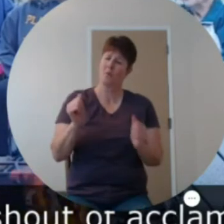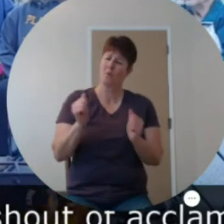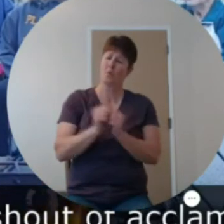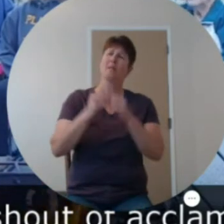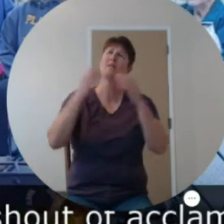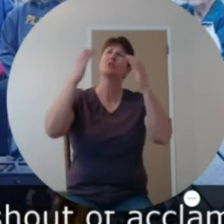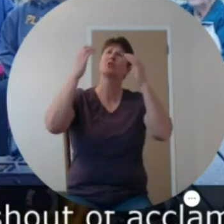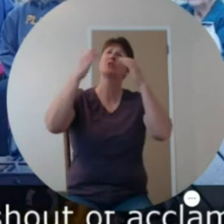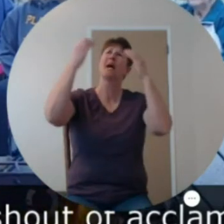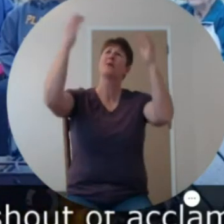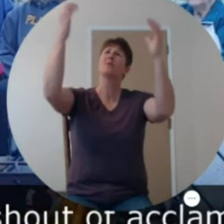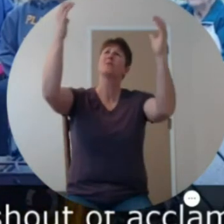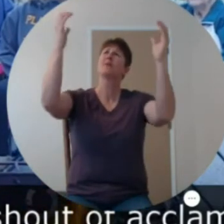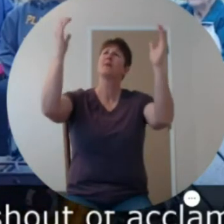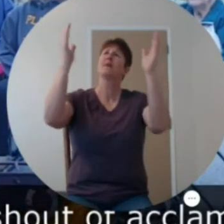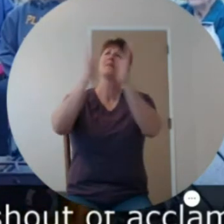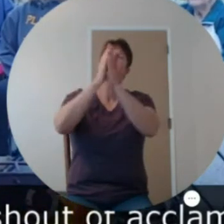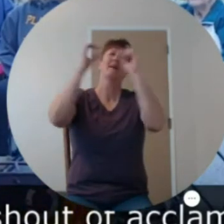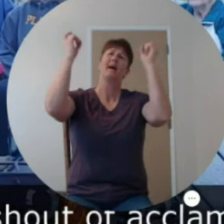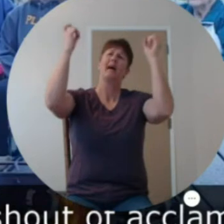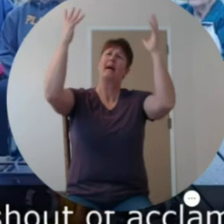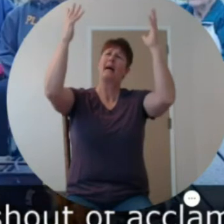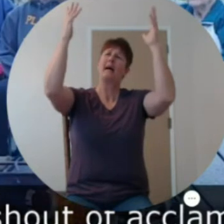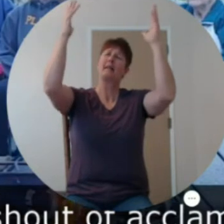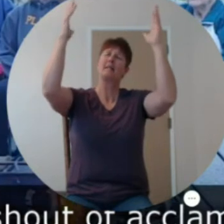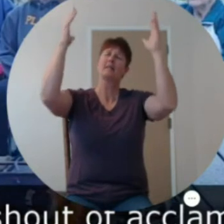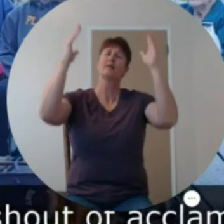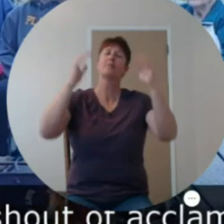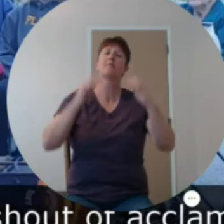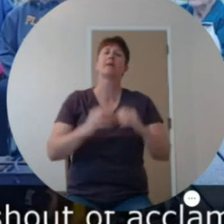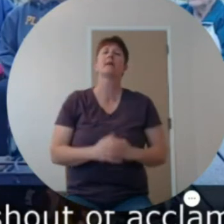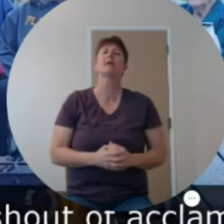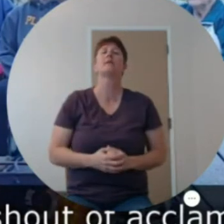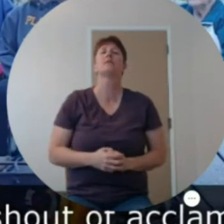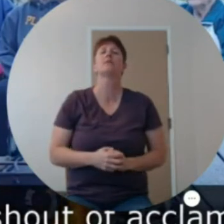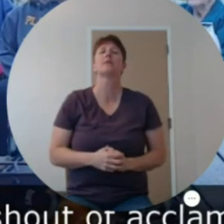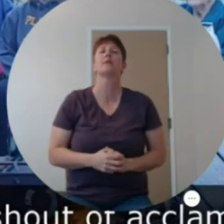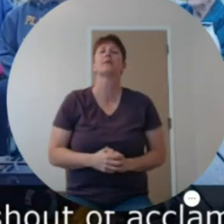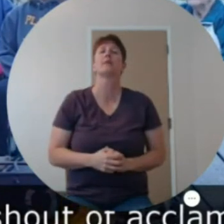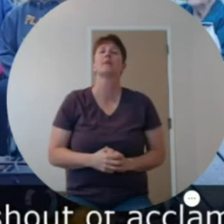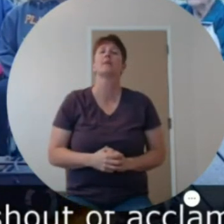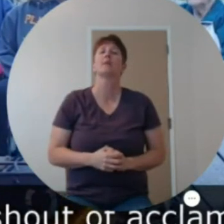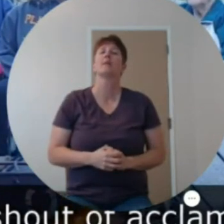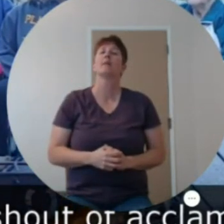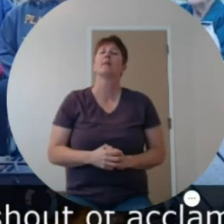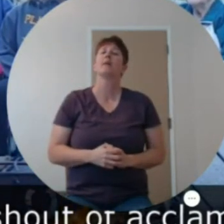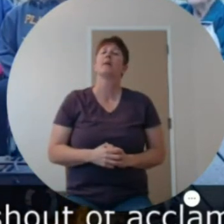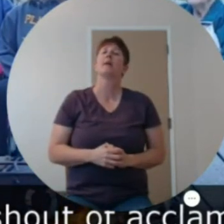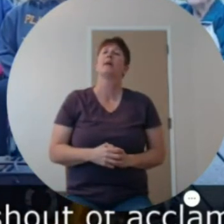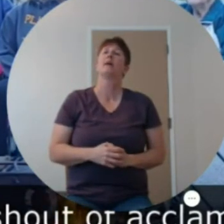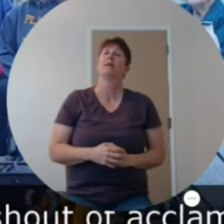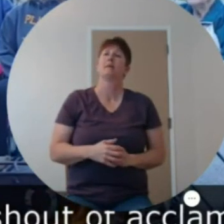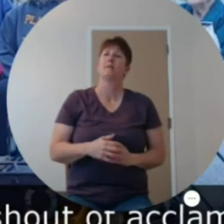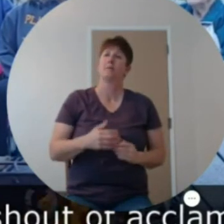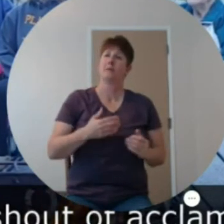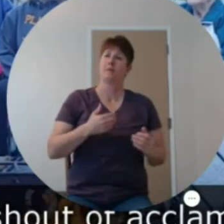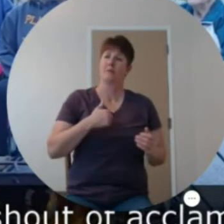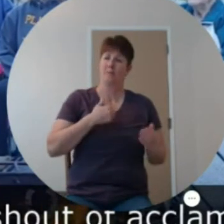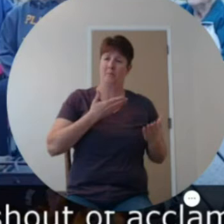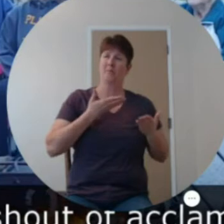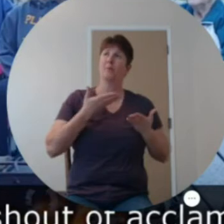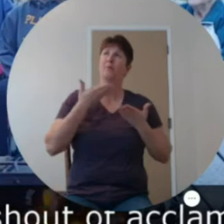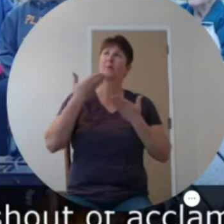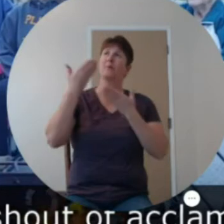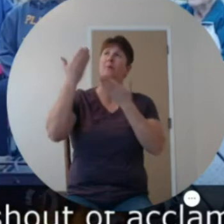shouts of acclamation and take